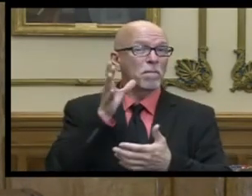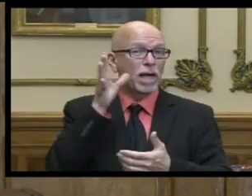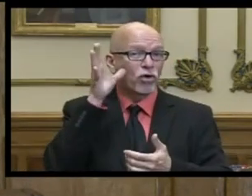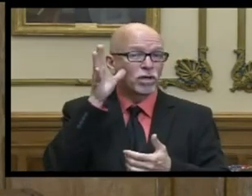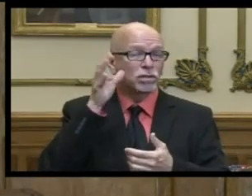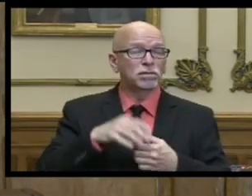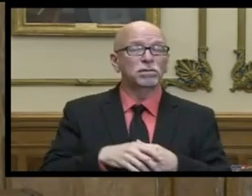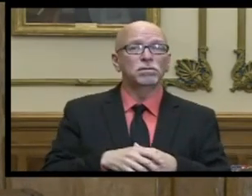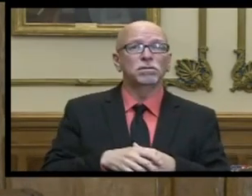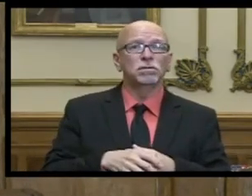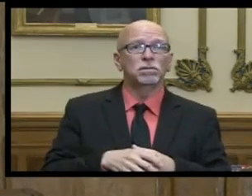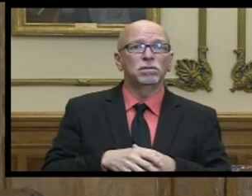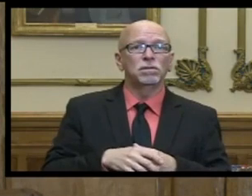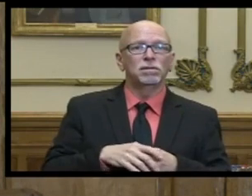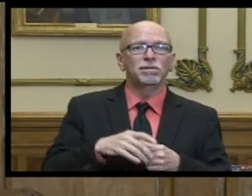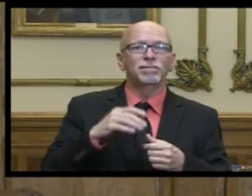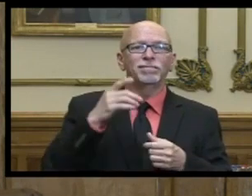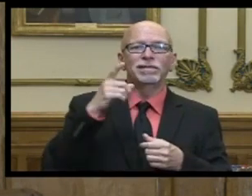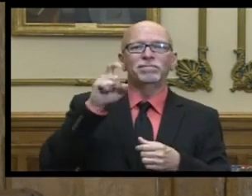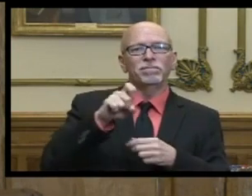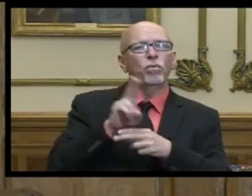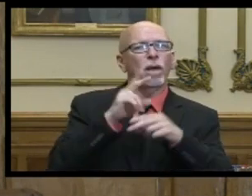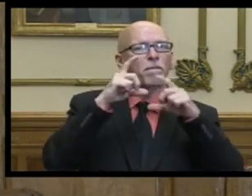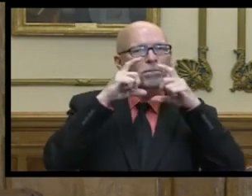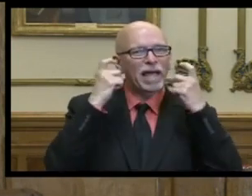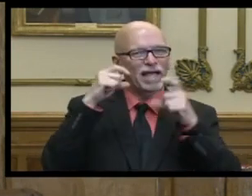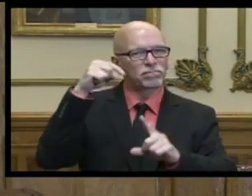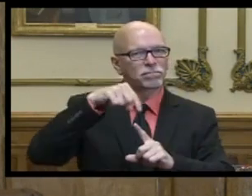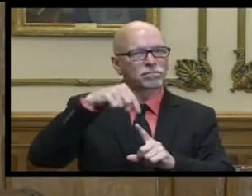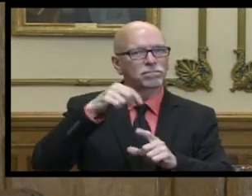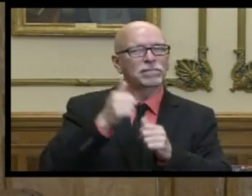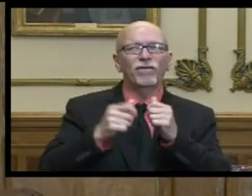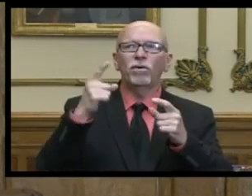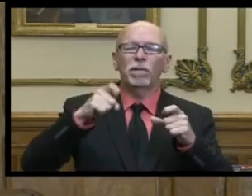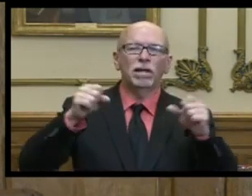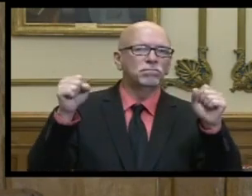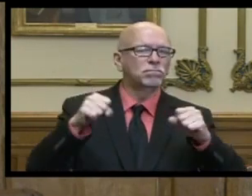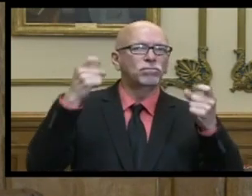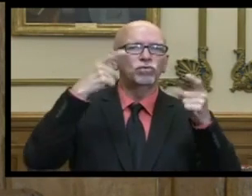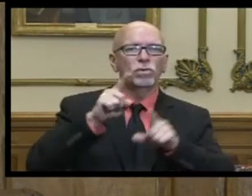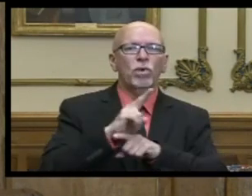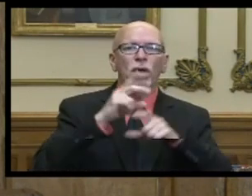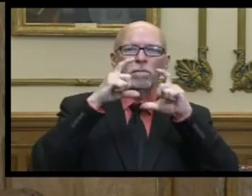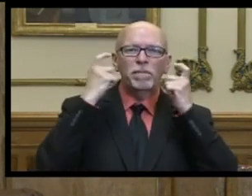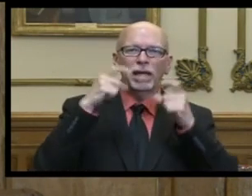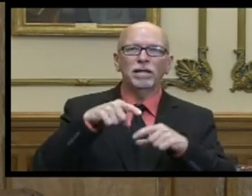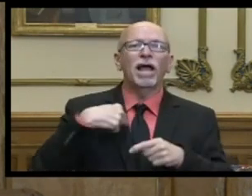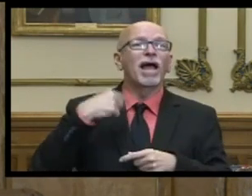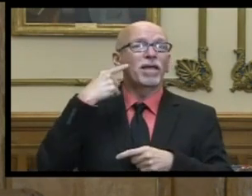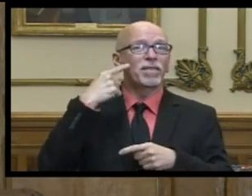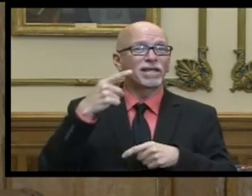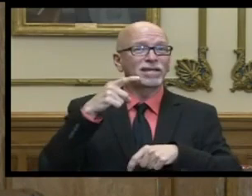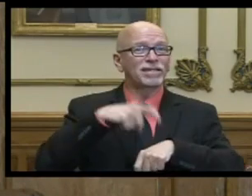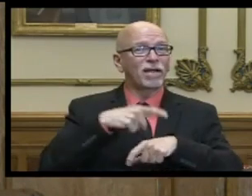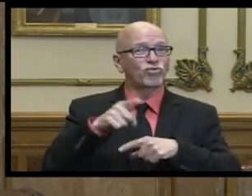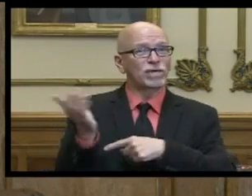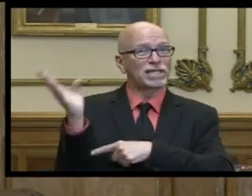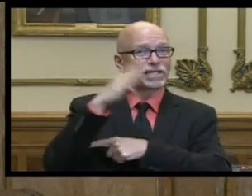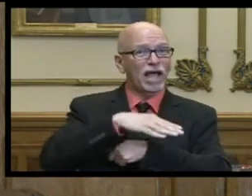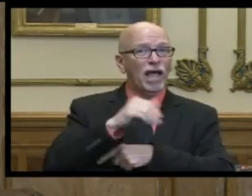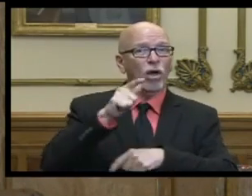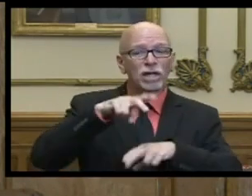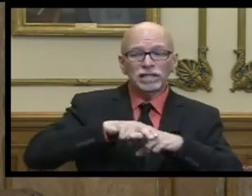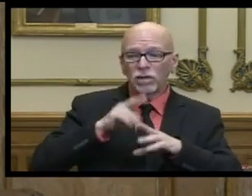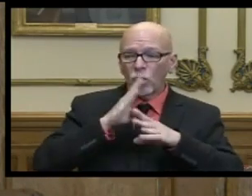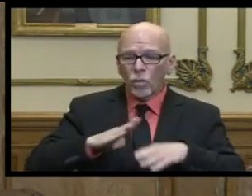um on the need to wear masks quite frankly i think that there's a period of time during the day when they're sitting quietly